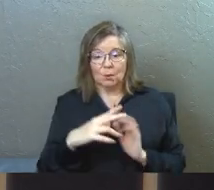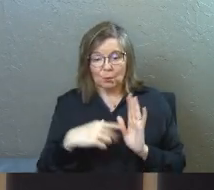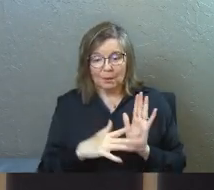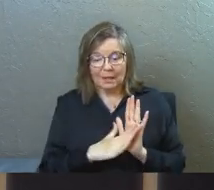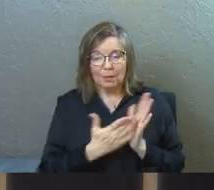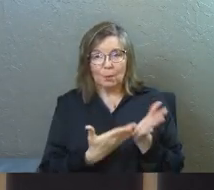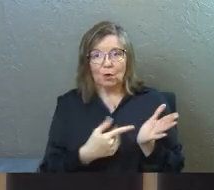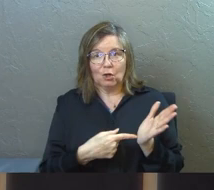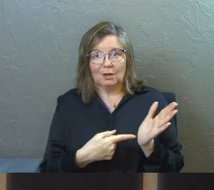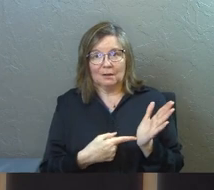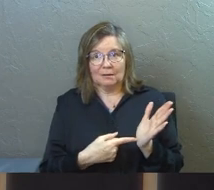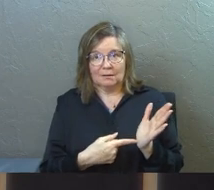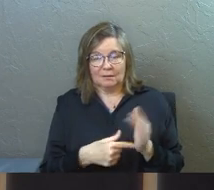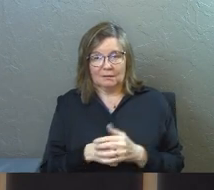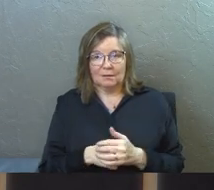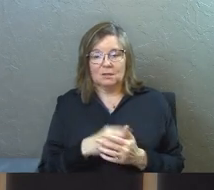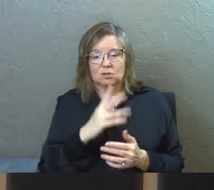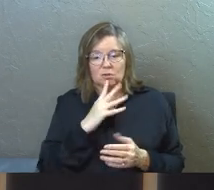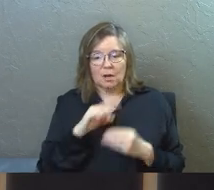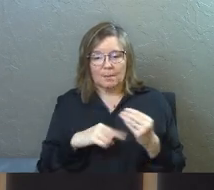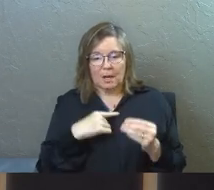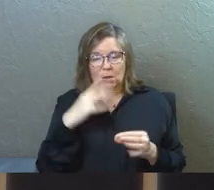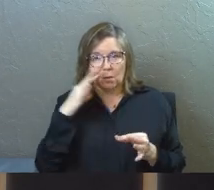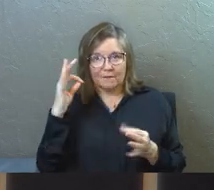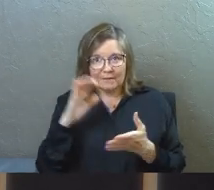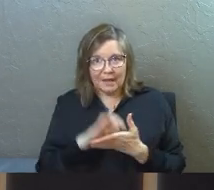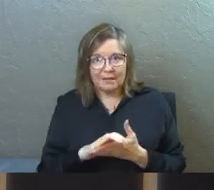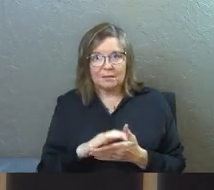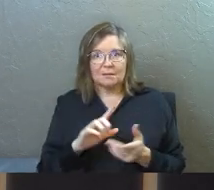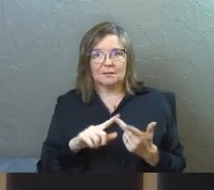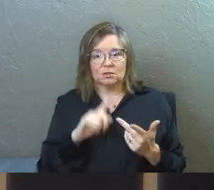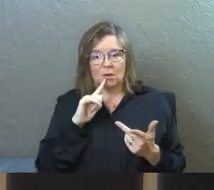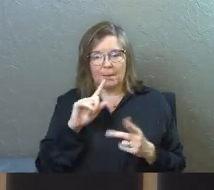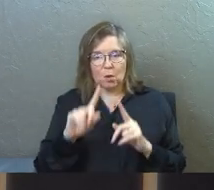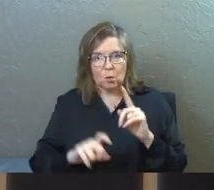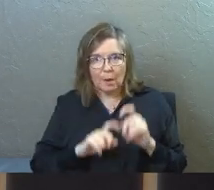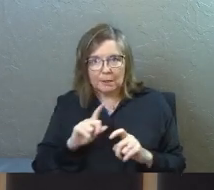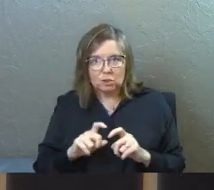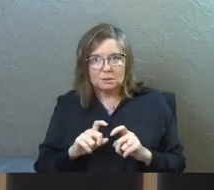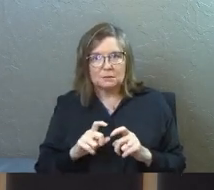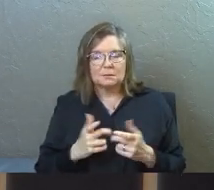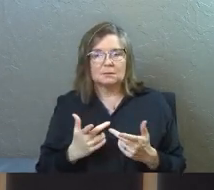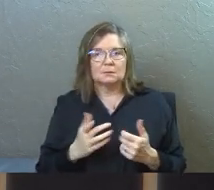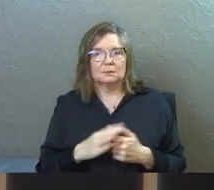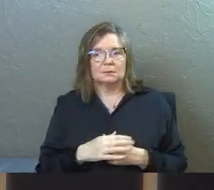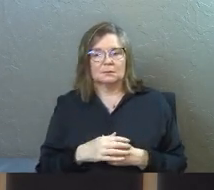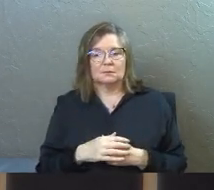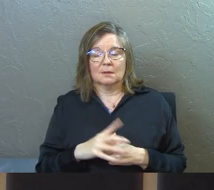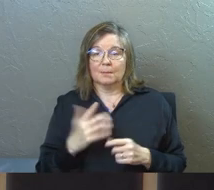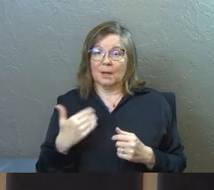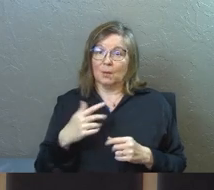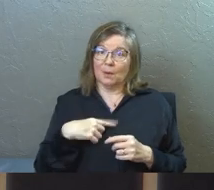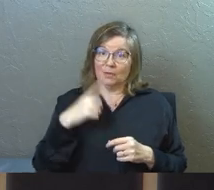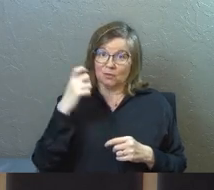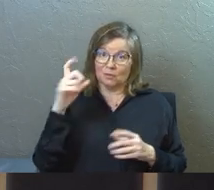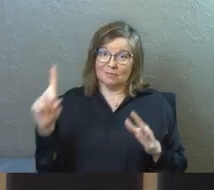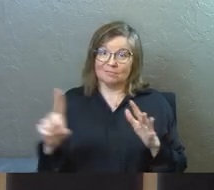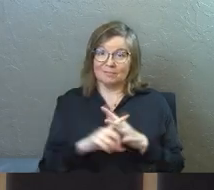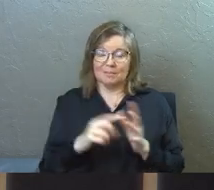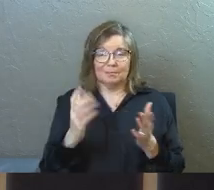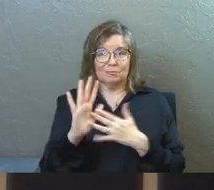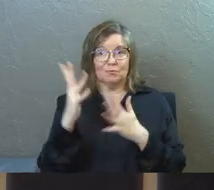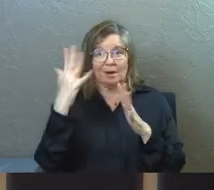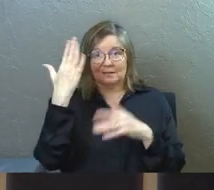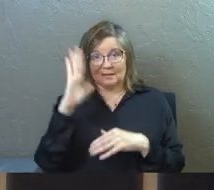Read the word. Talk about your faith. Talk about your questions. But man, when the dreams come,